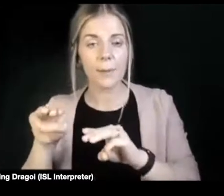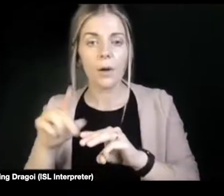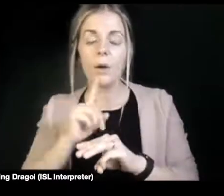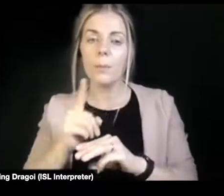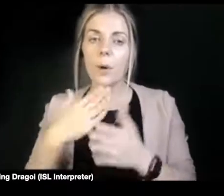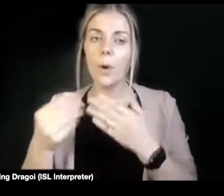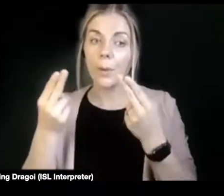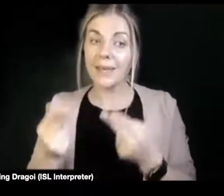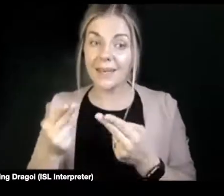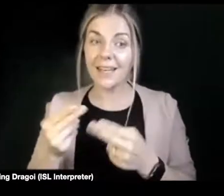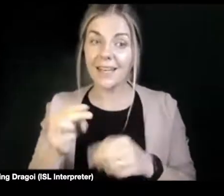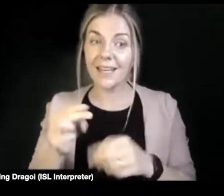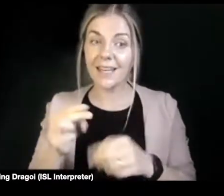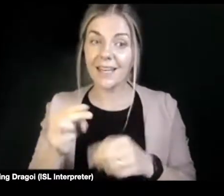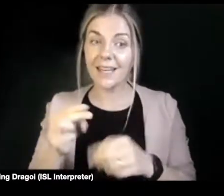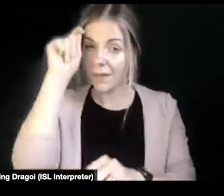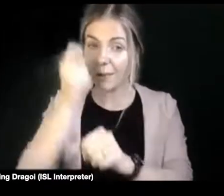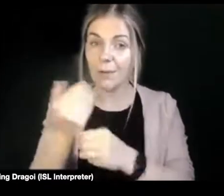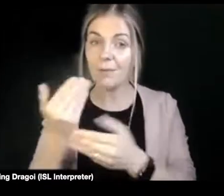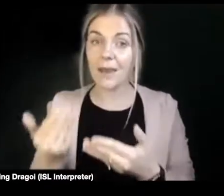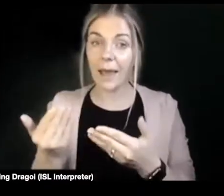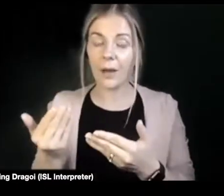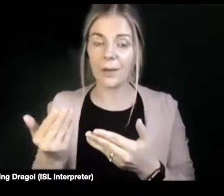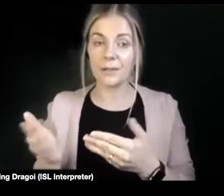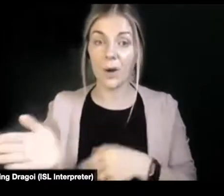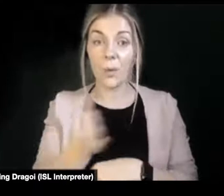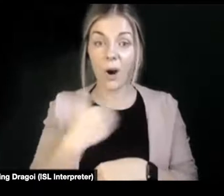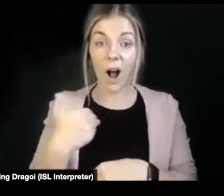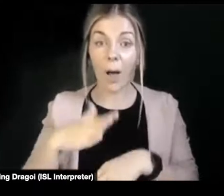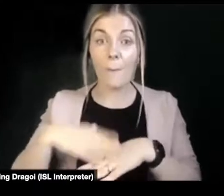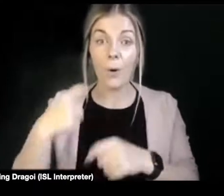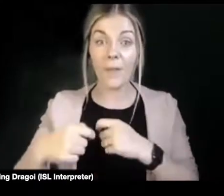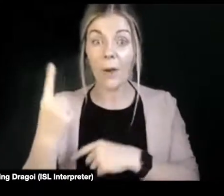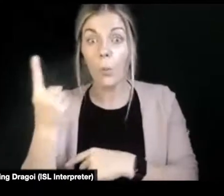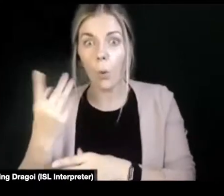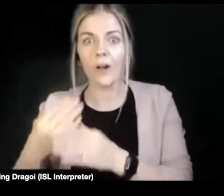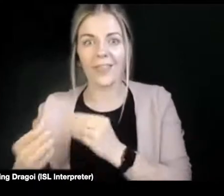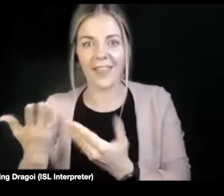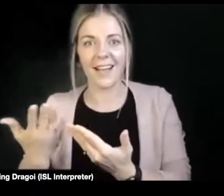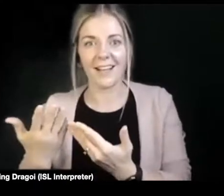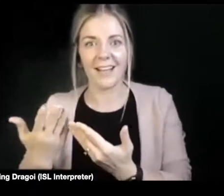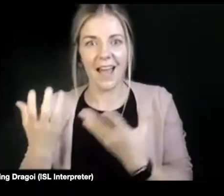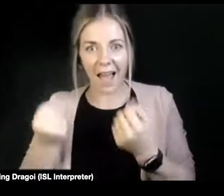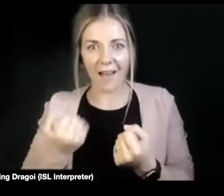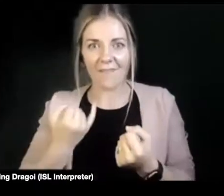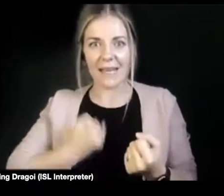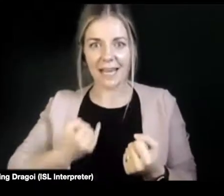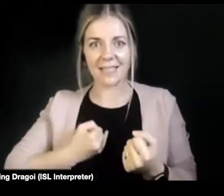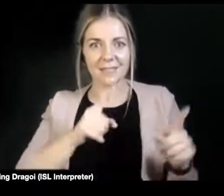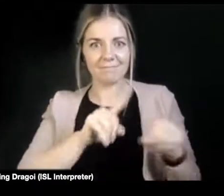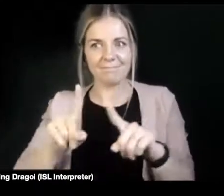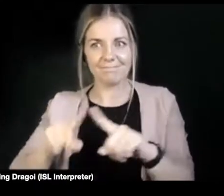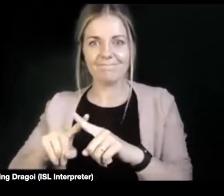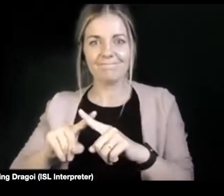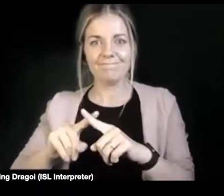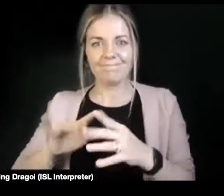need people to start thinking about now is that we're all more than one thing. The term is intersectional. There's more than